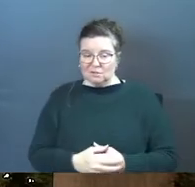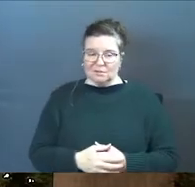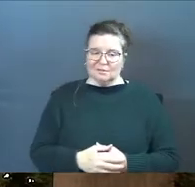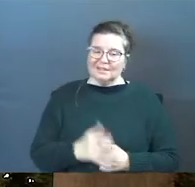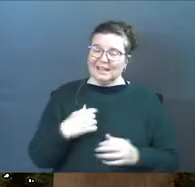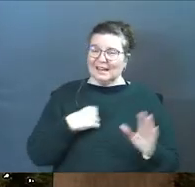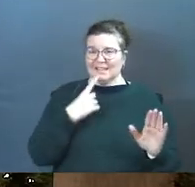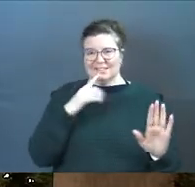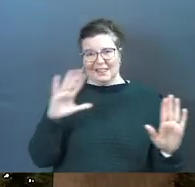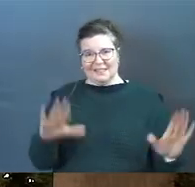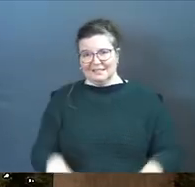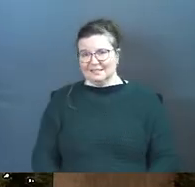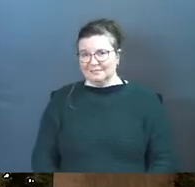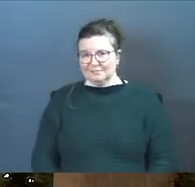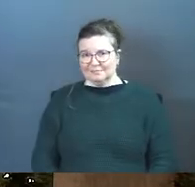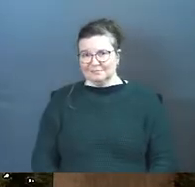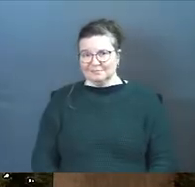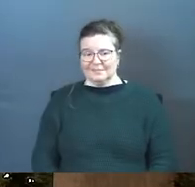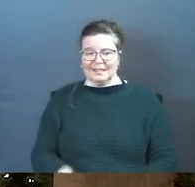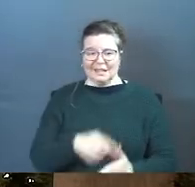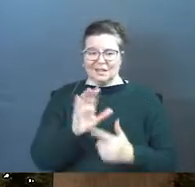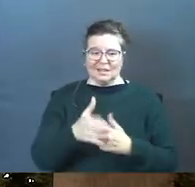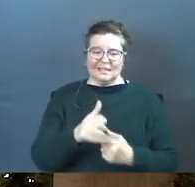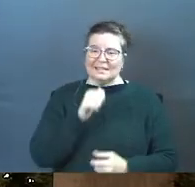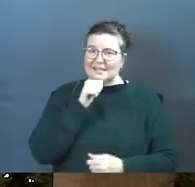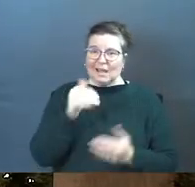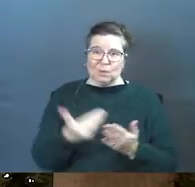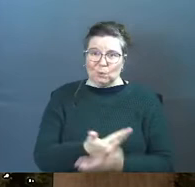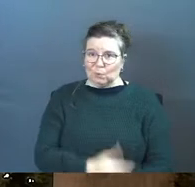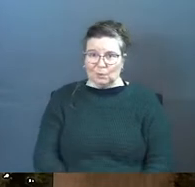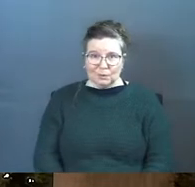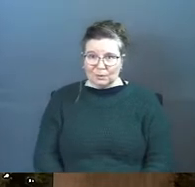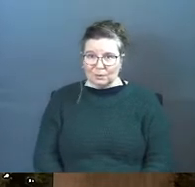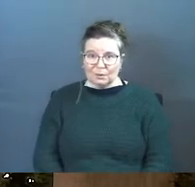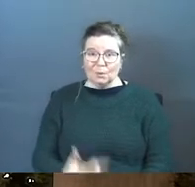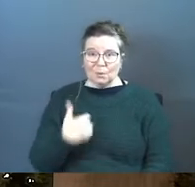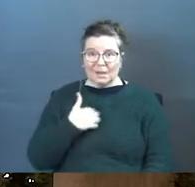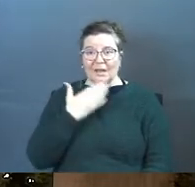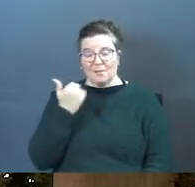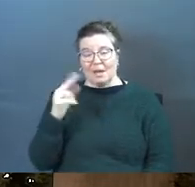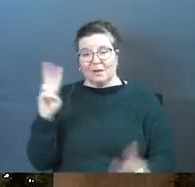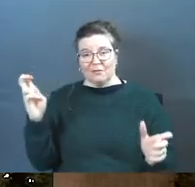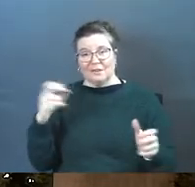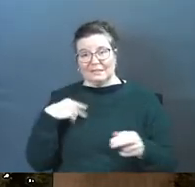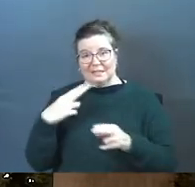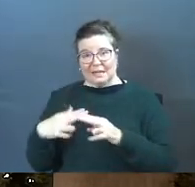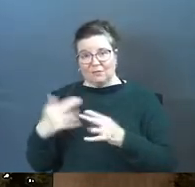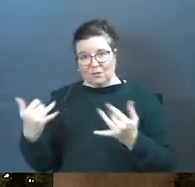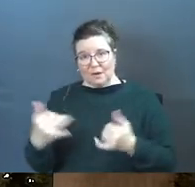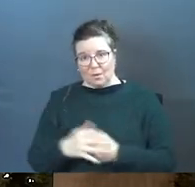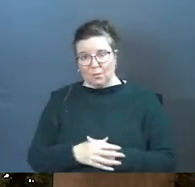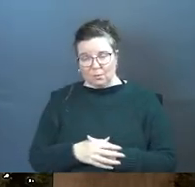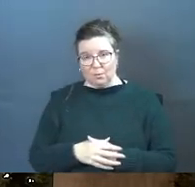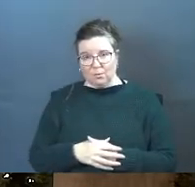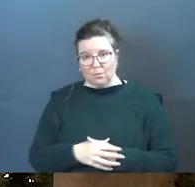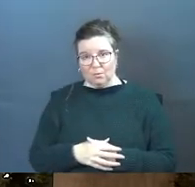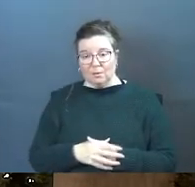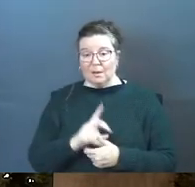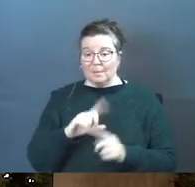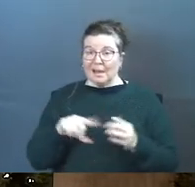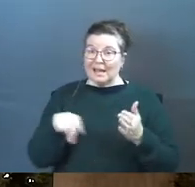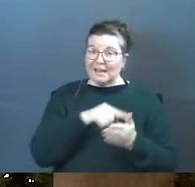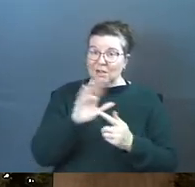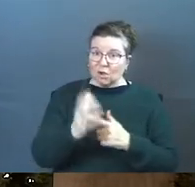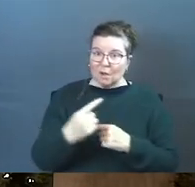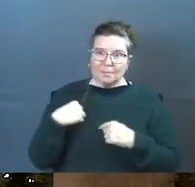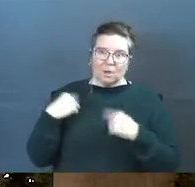Can I just say this? Cancel culture is not new. We've got better phrases and names for it right now. But